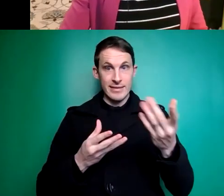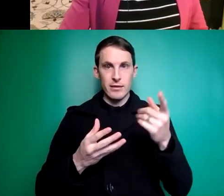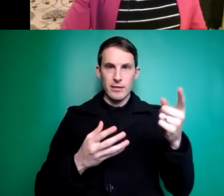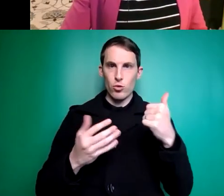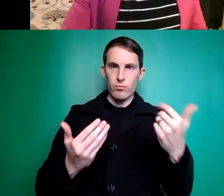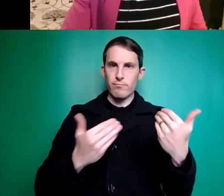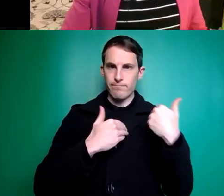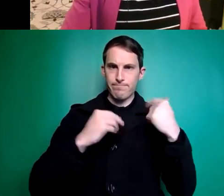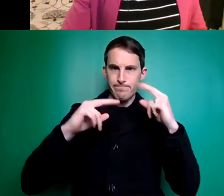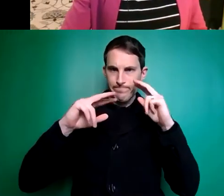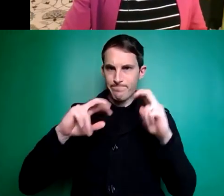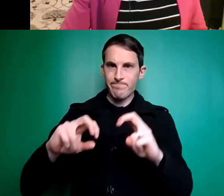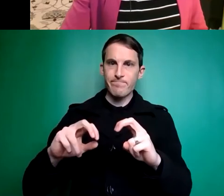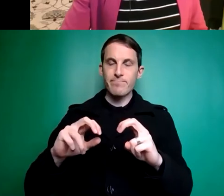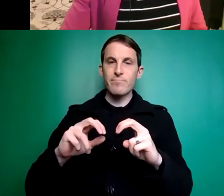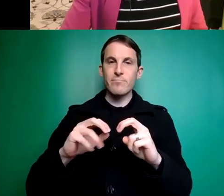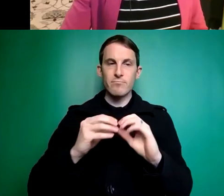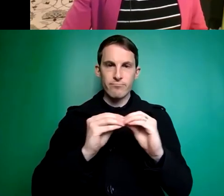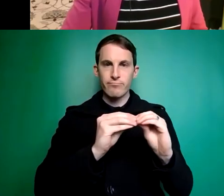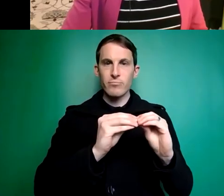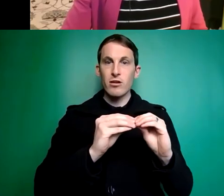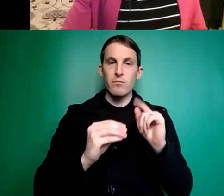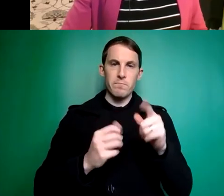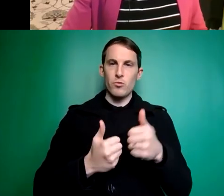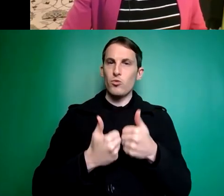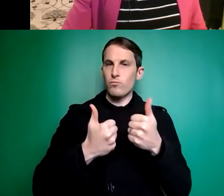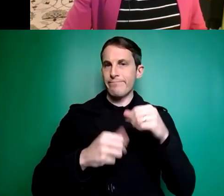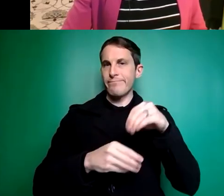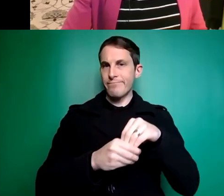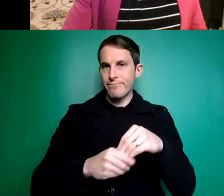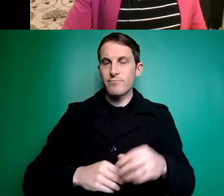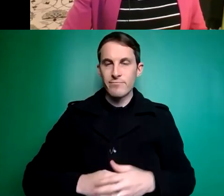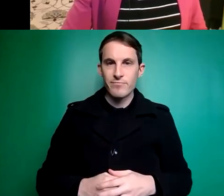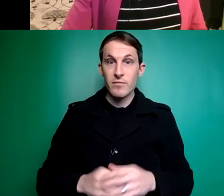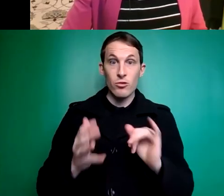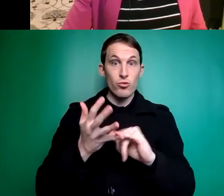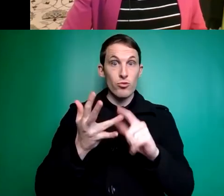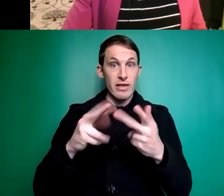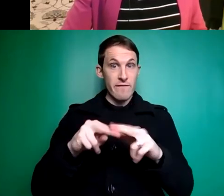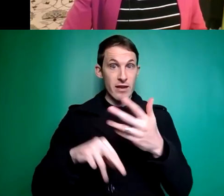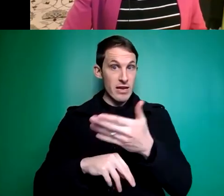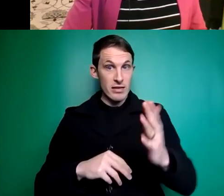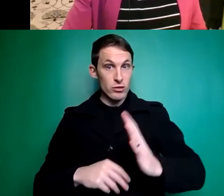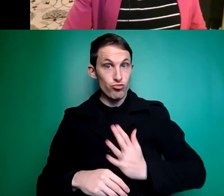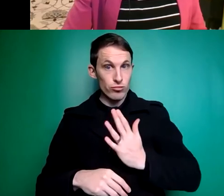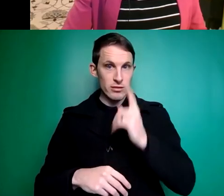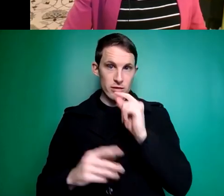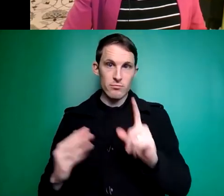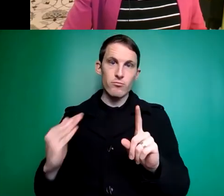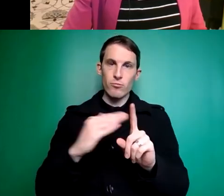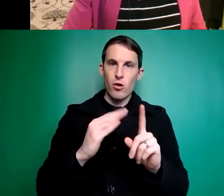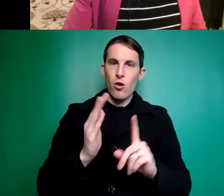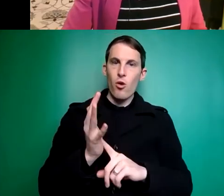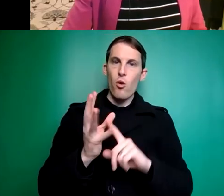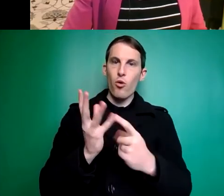and and well researched and uh uh and good at these sorts of campaigns so uh if anyone is interested uh reach out to Lauren as uh